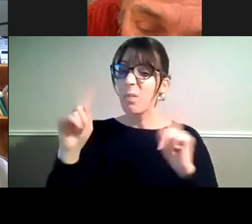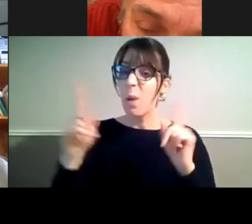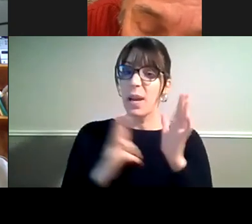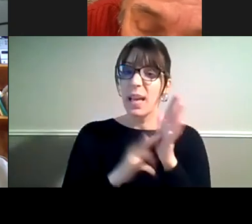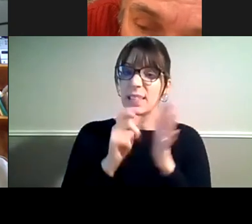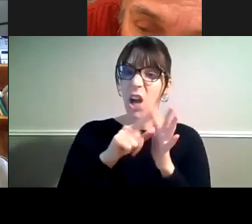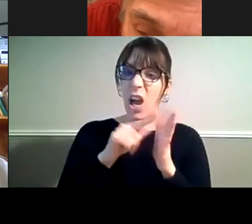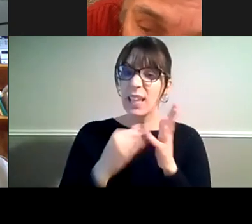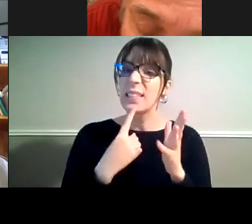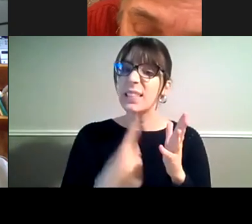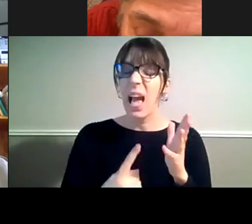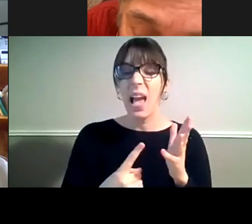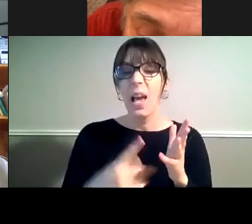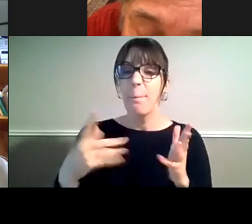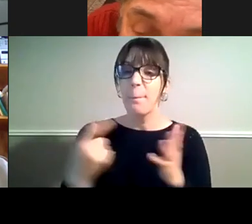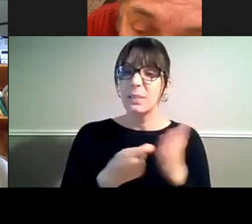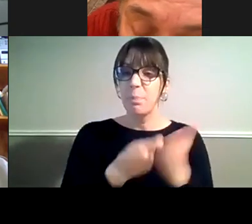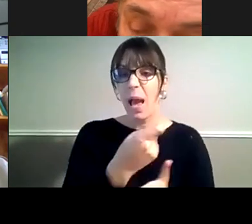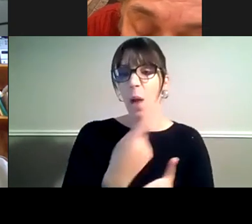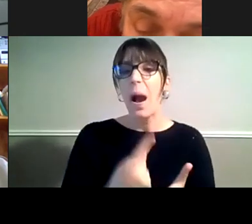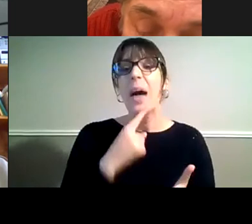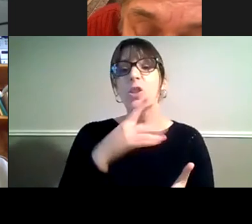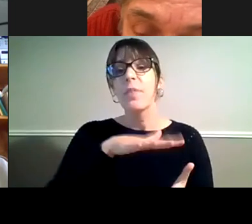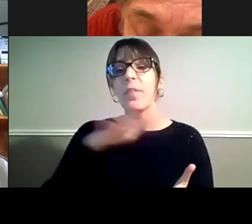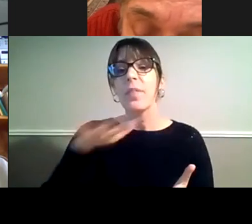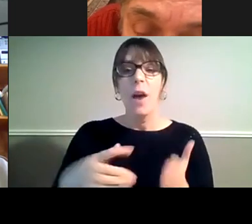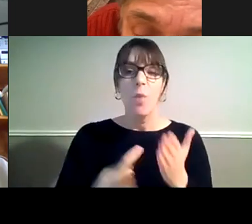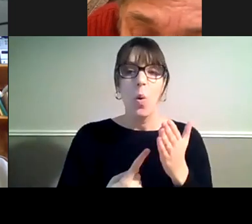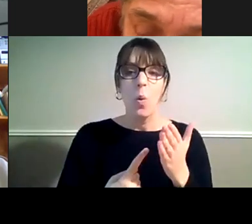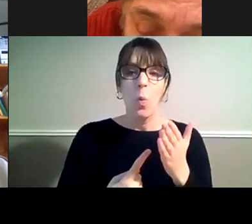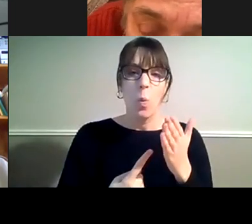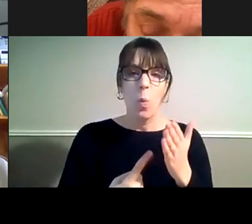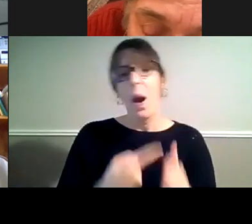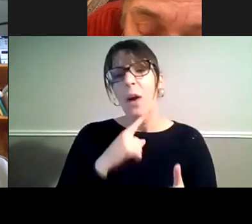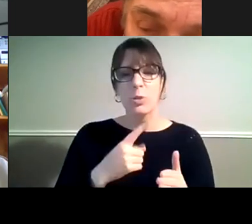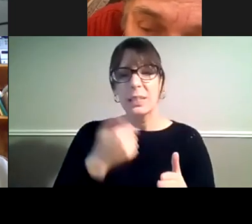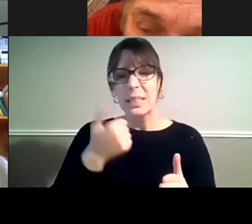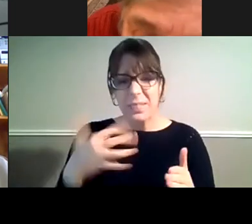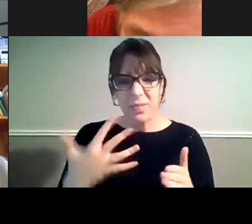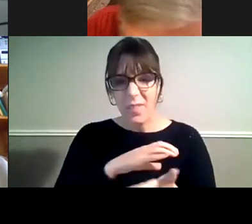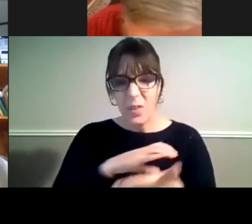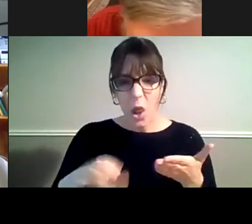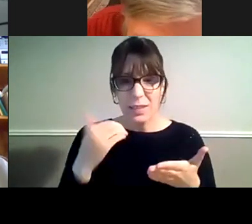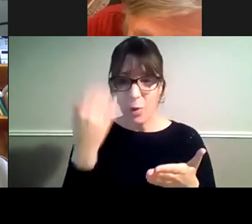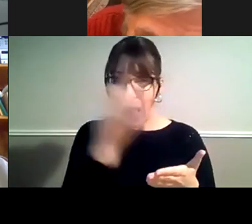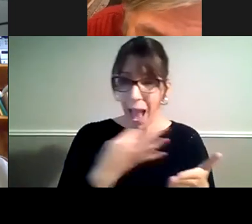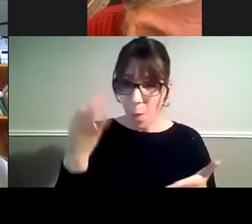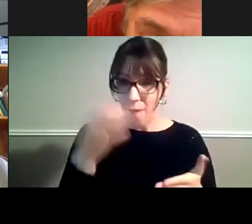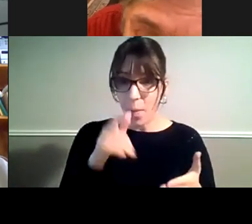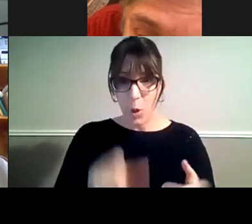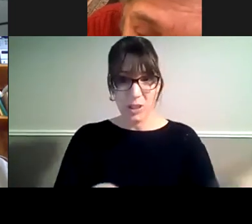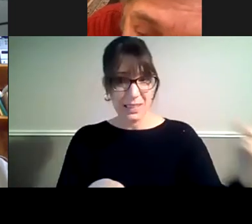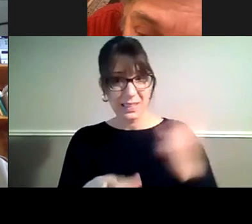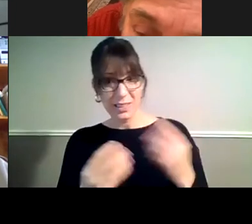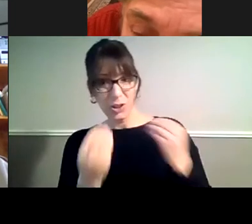$155, $160 an hour. So even if we have the technology, we